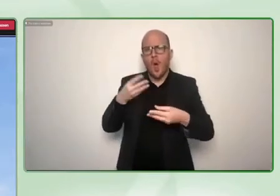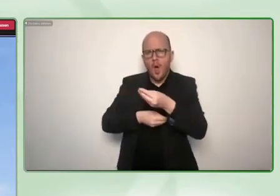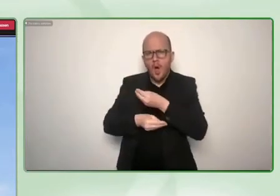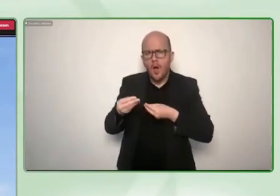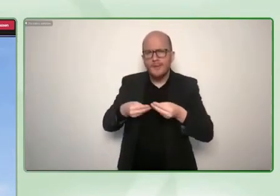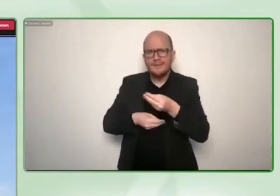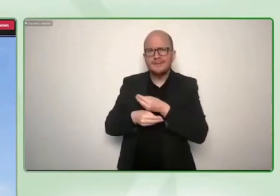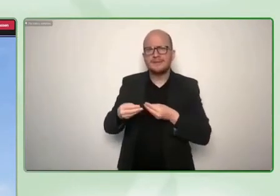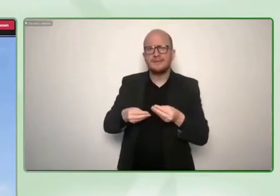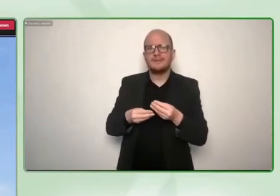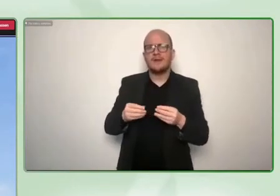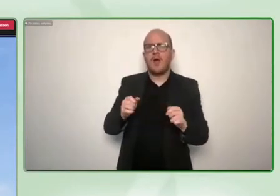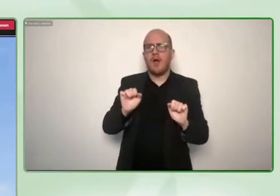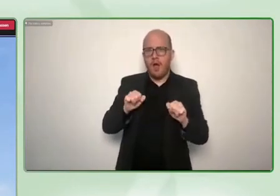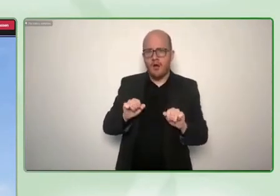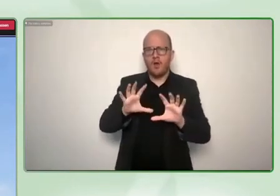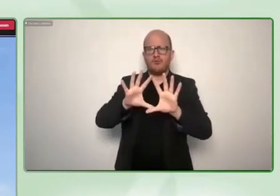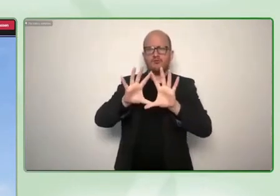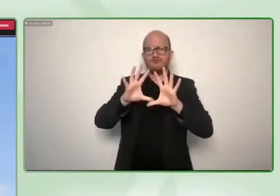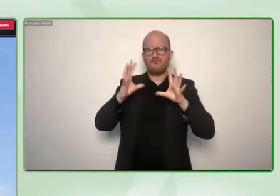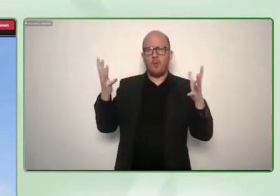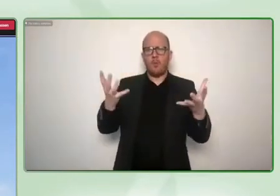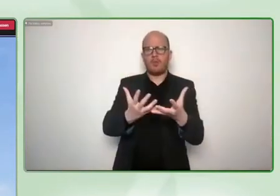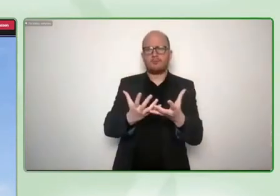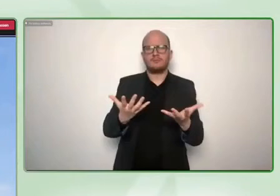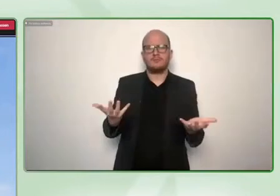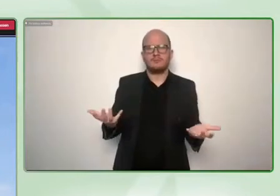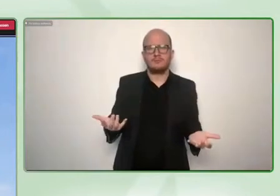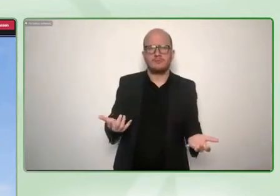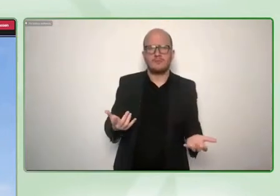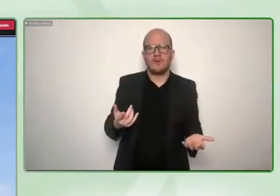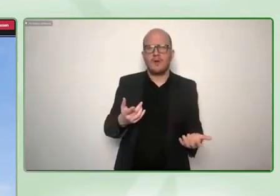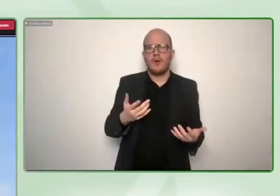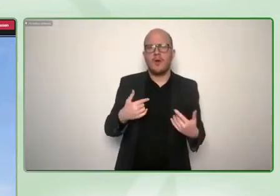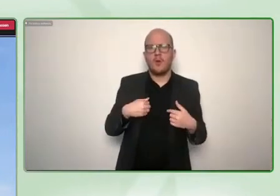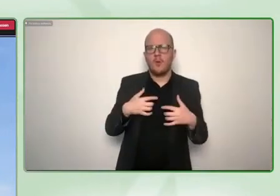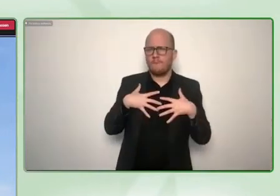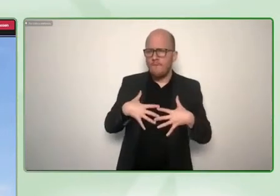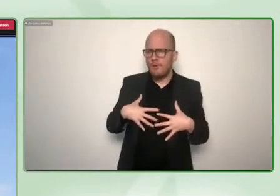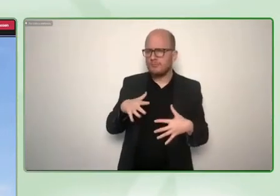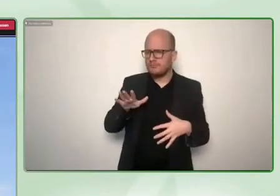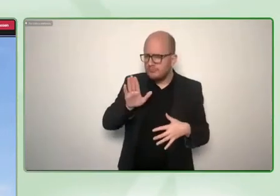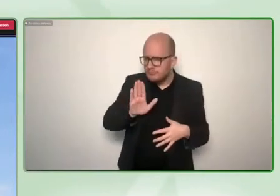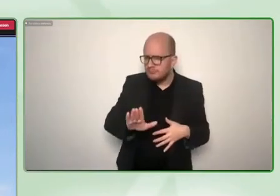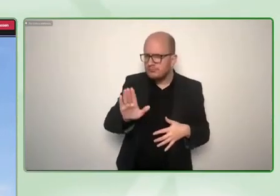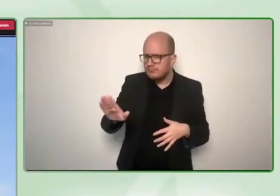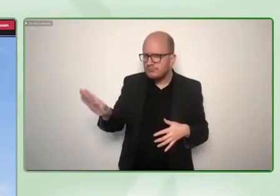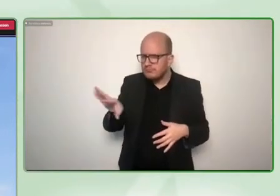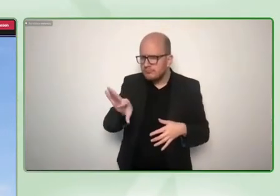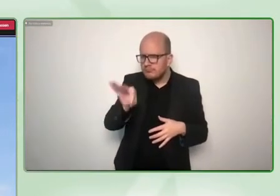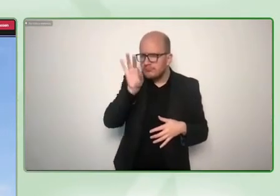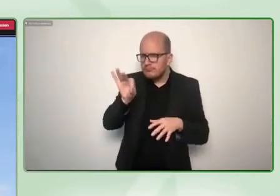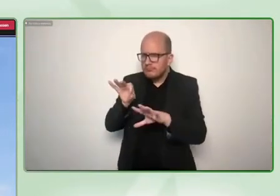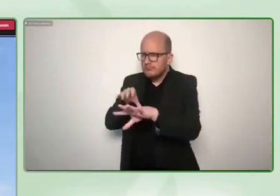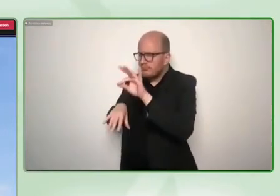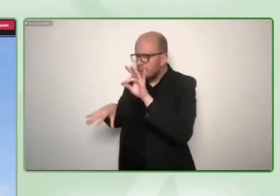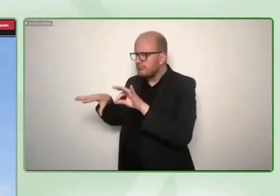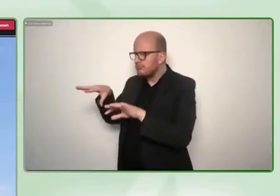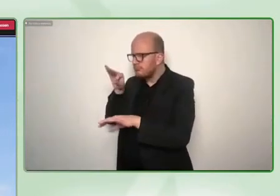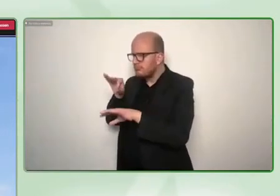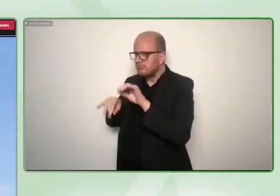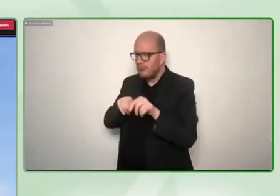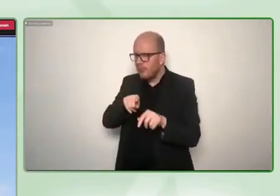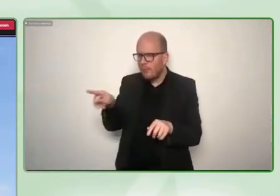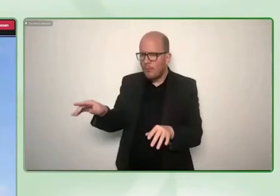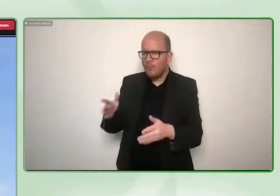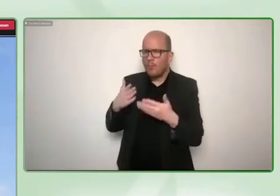some of the most promising social entrepreneurs and try to somehow scale their ventures and i remember the interaction with one of the participants who was during the